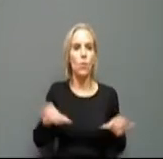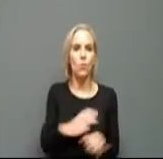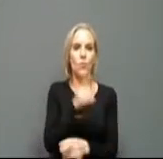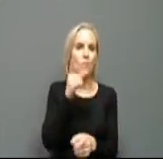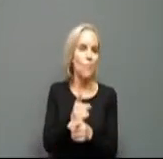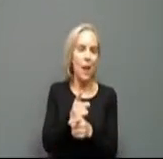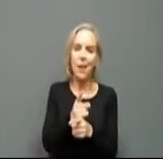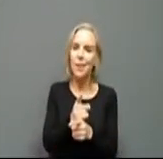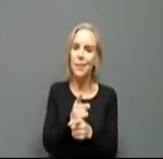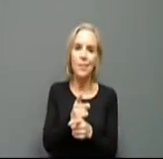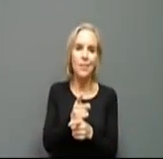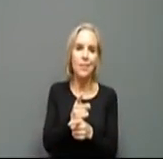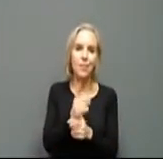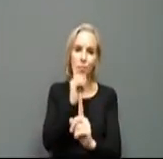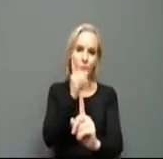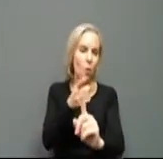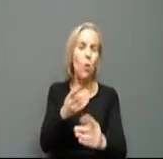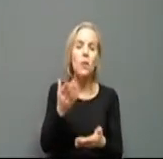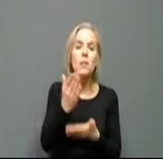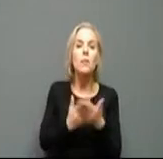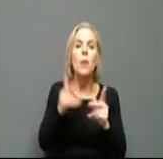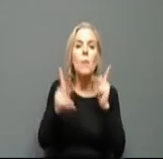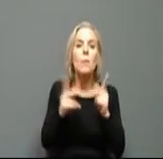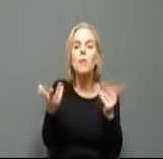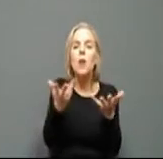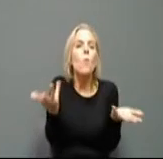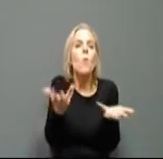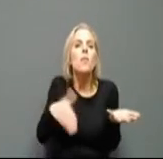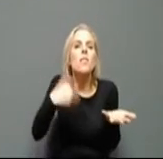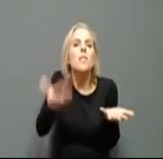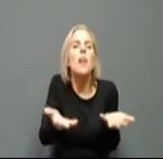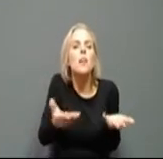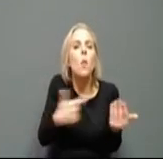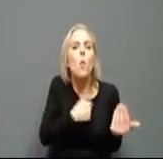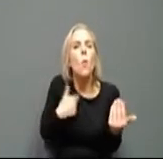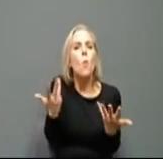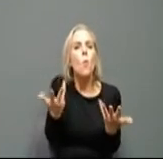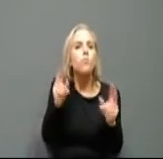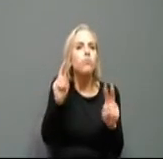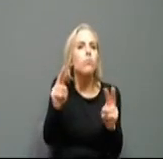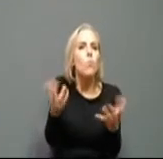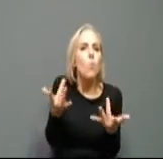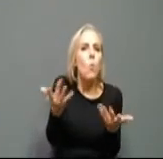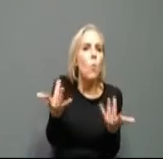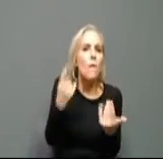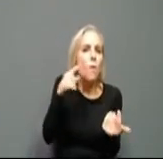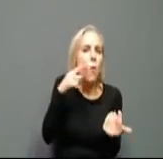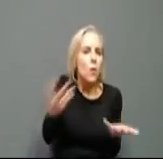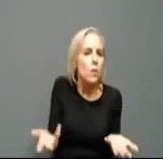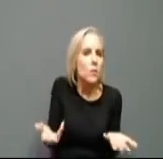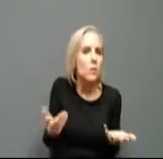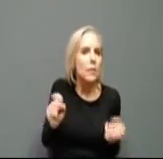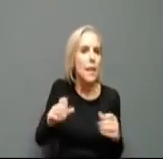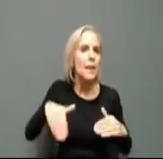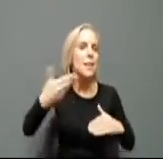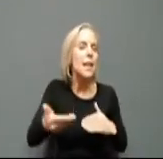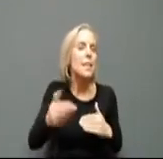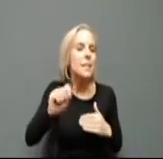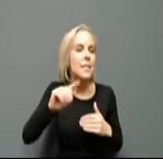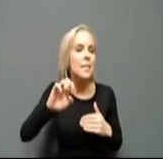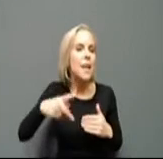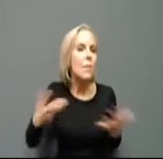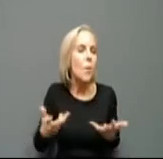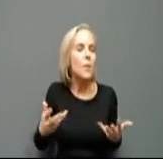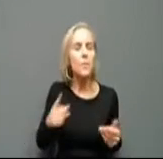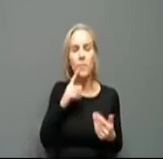All right, so people might say, what's the next step? Or what are we waiting for until we can give the next step? The next thing that we're